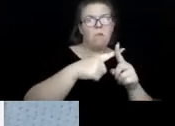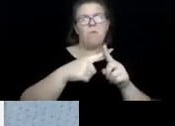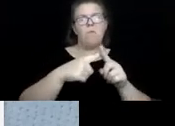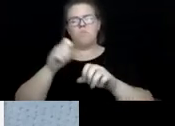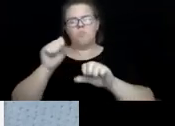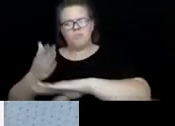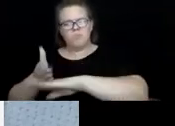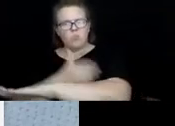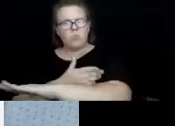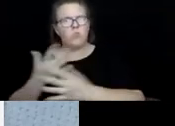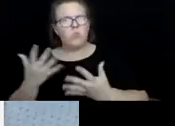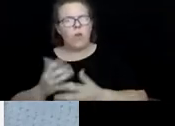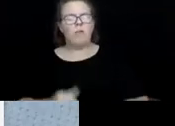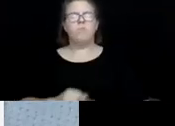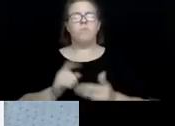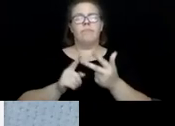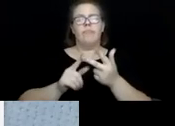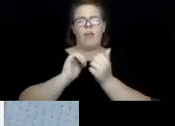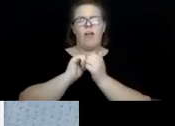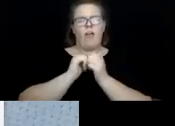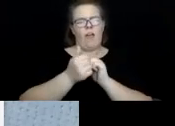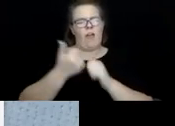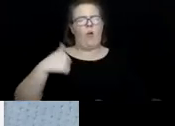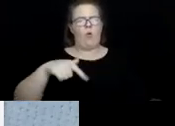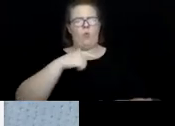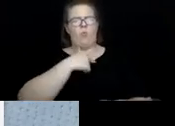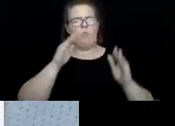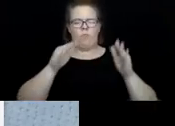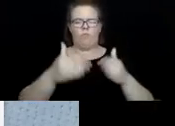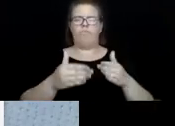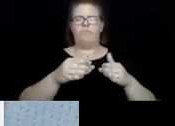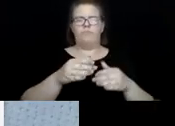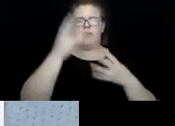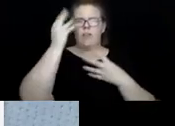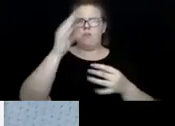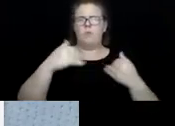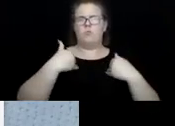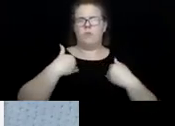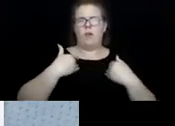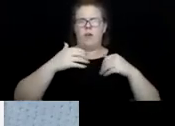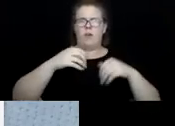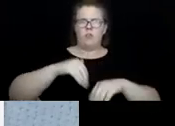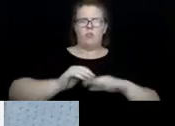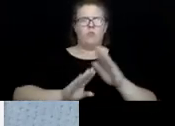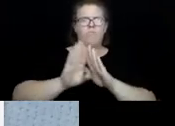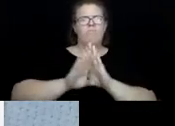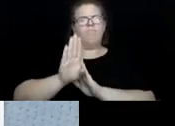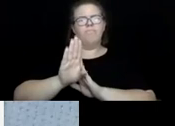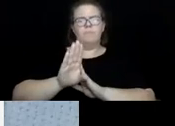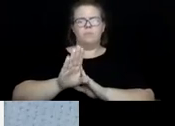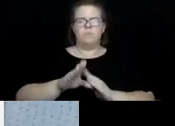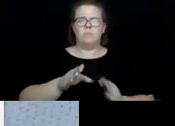and how we capitalize on the information we have to develop a data-driven plan